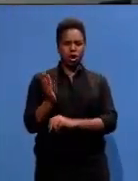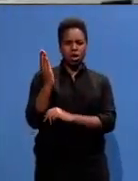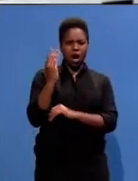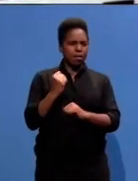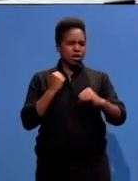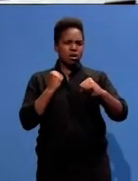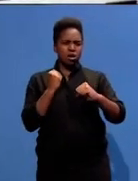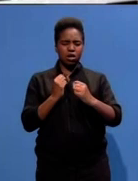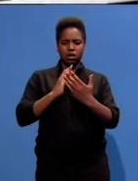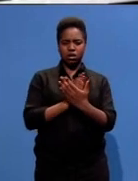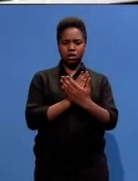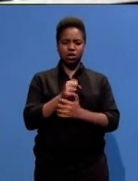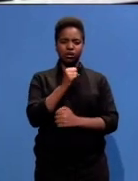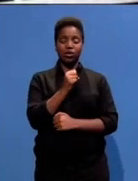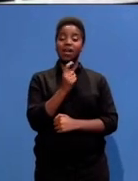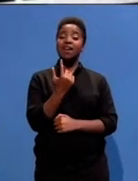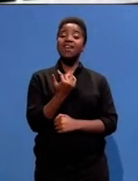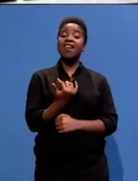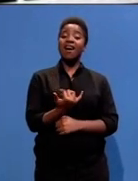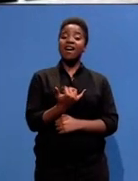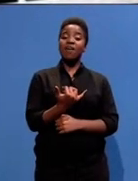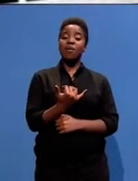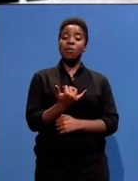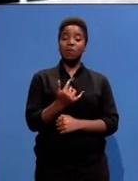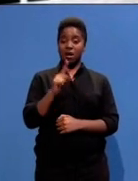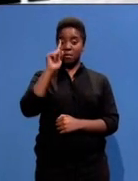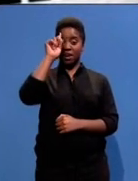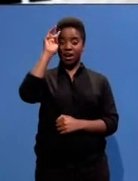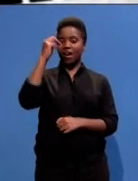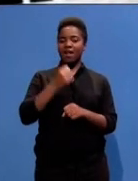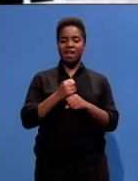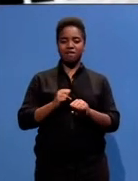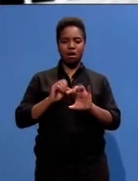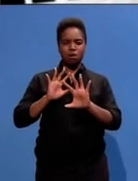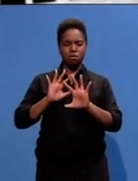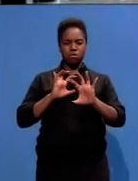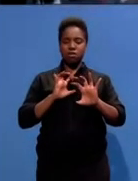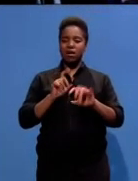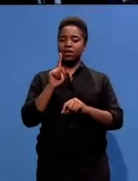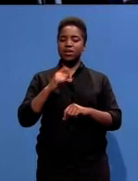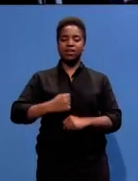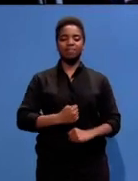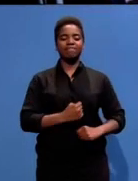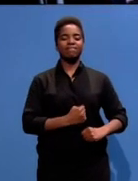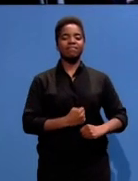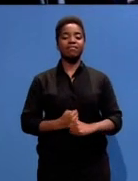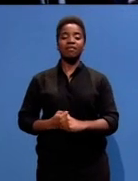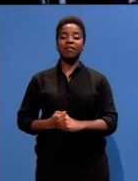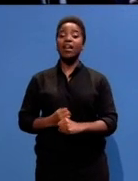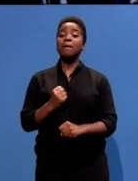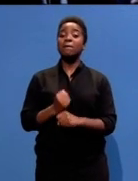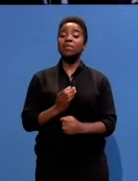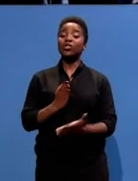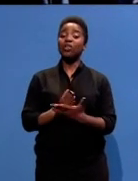Now Mandela would dance and his way of dancing was an inclusive, affirming way of